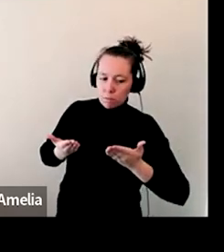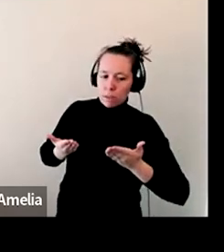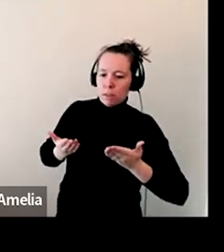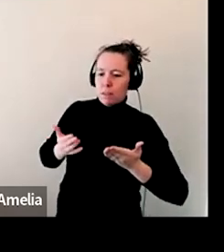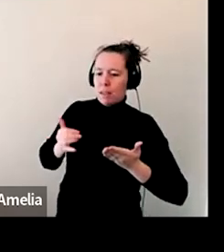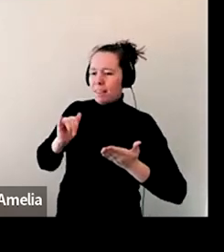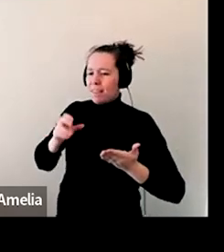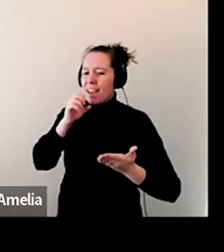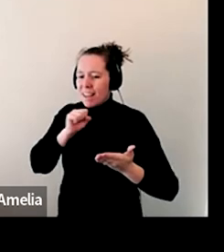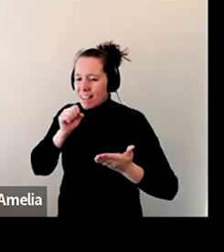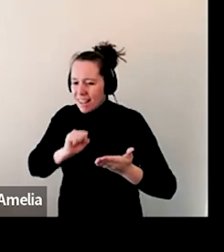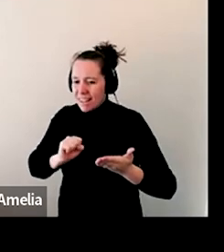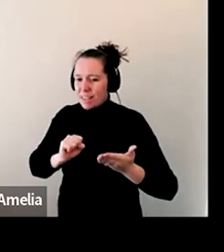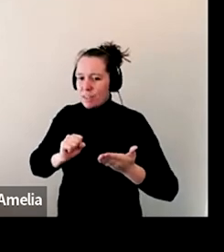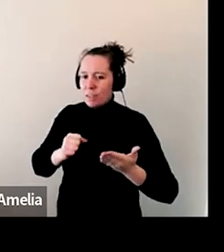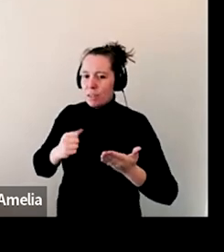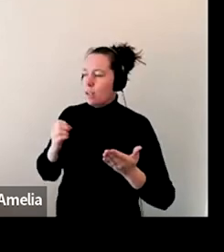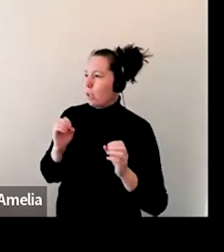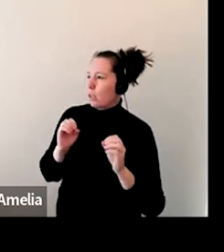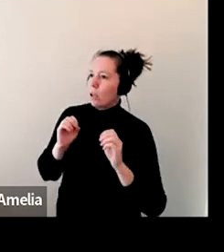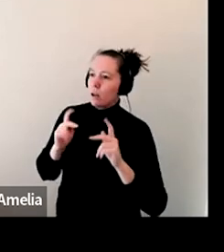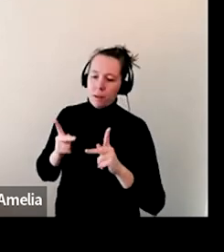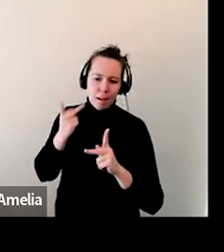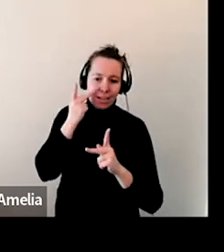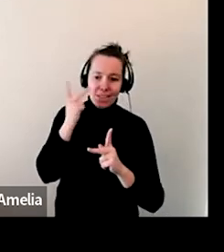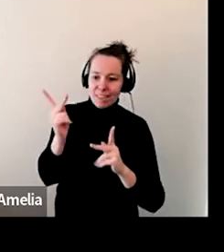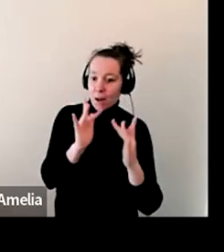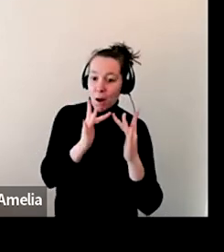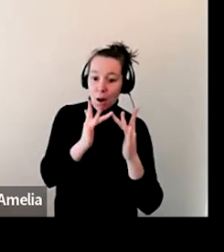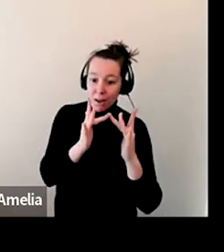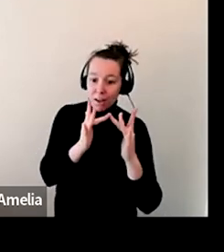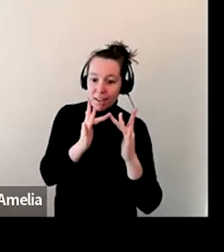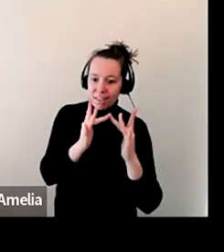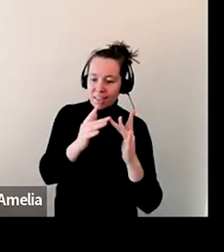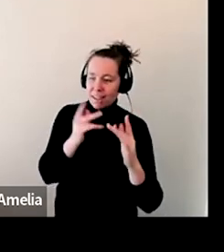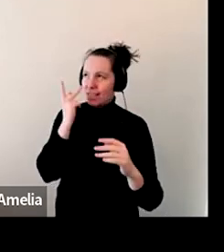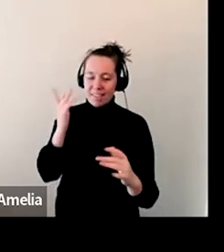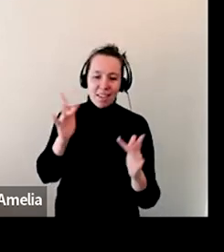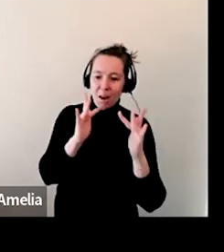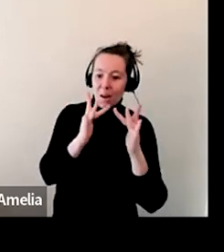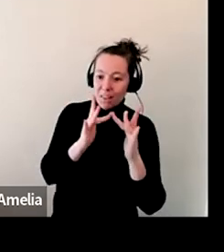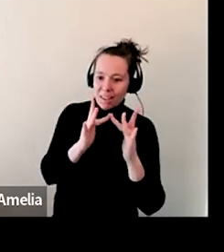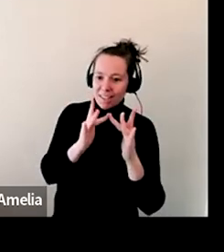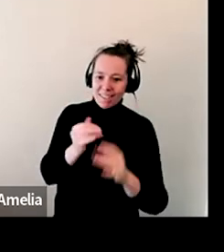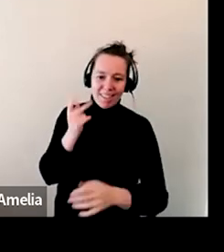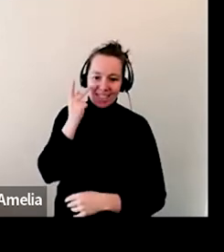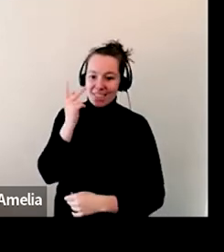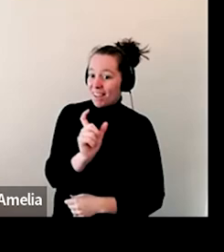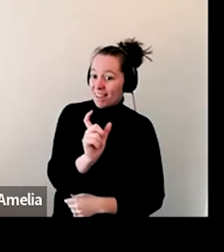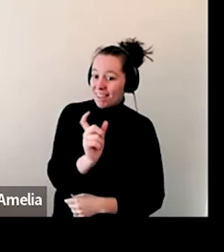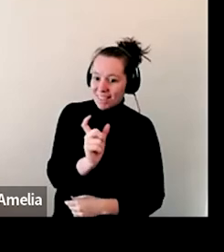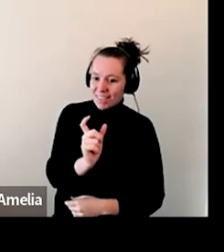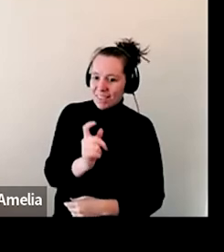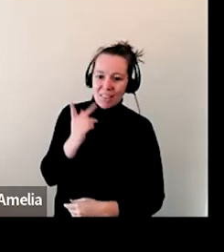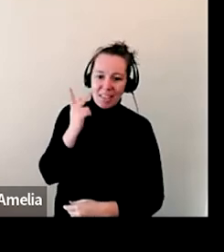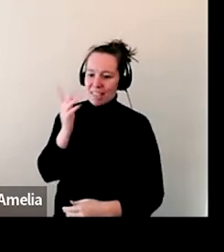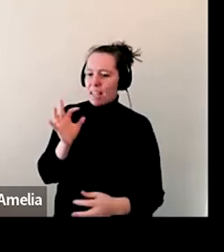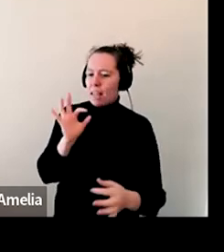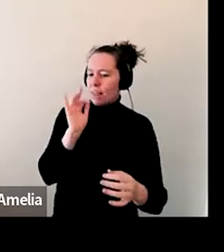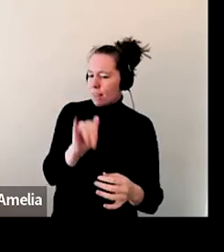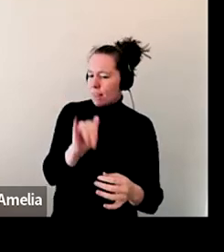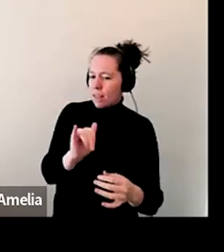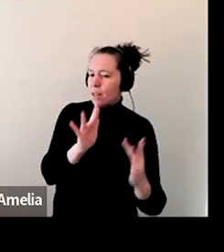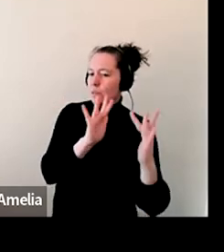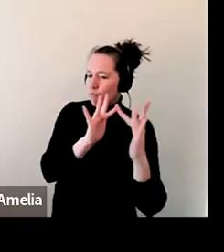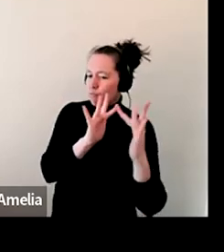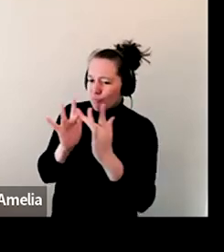you know, default is, Hey, I'm just going to check it online and see if they've got it or, Hey, I saw this on your Instagram. Um, we've got a lot of engagement that way